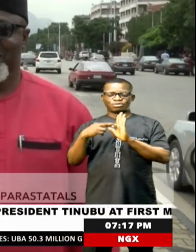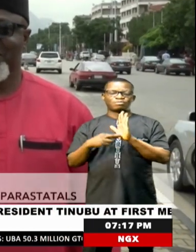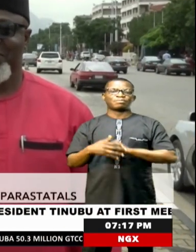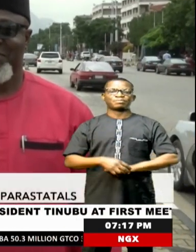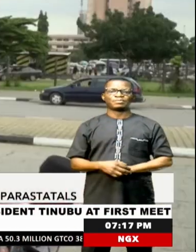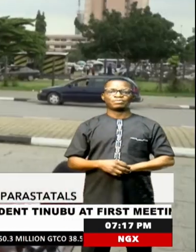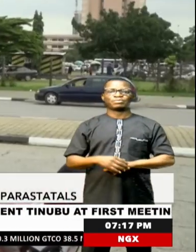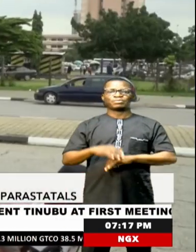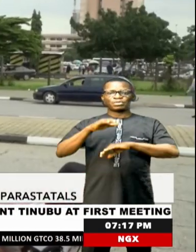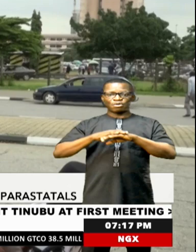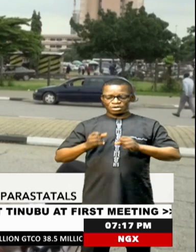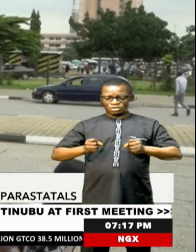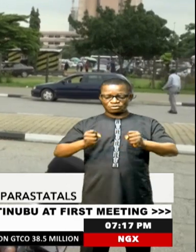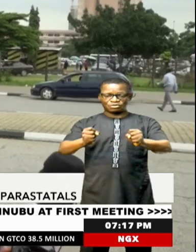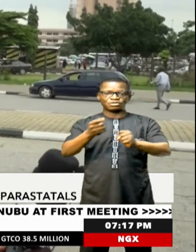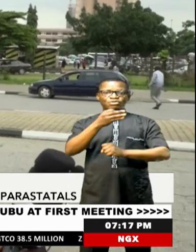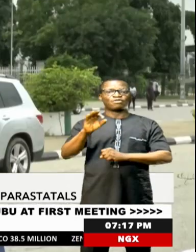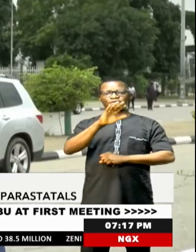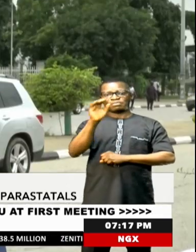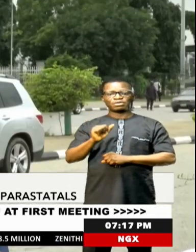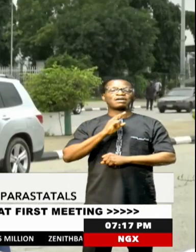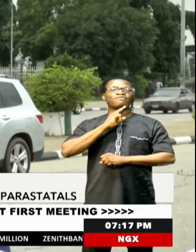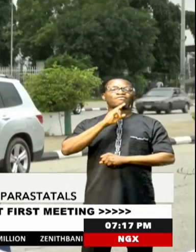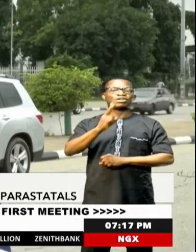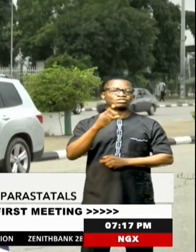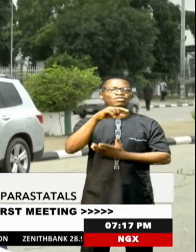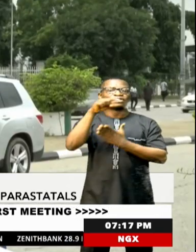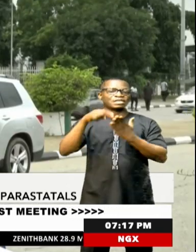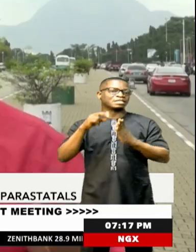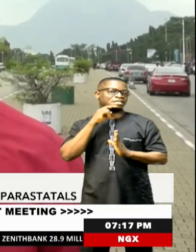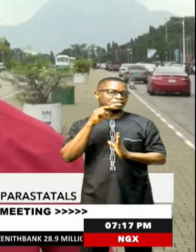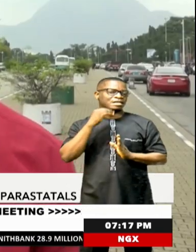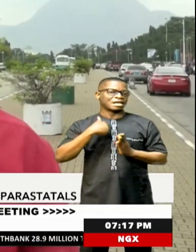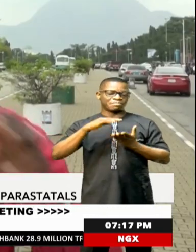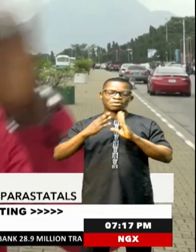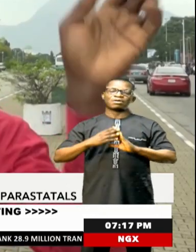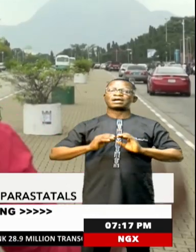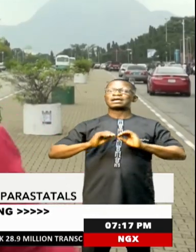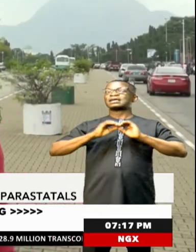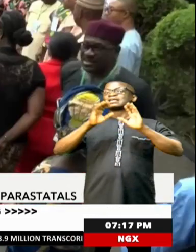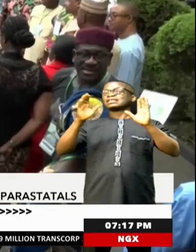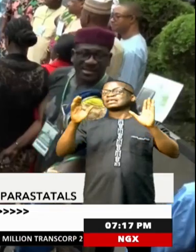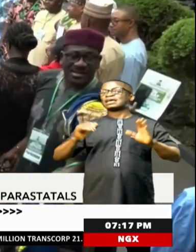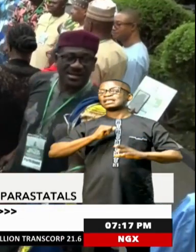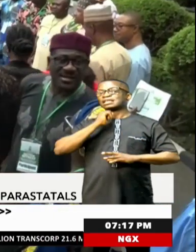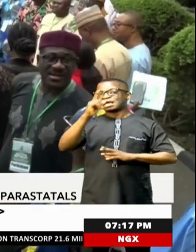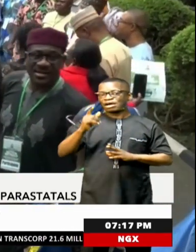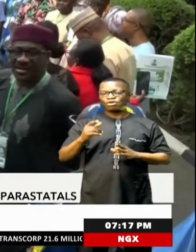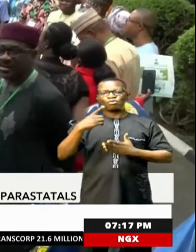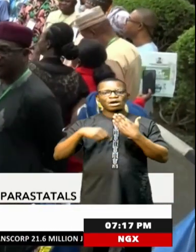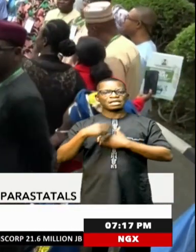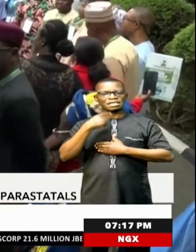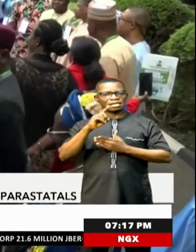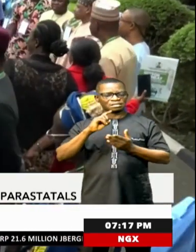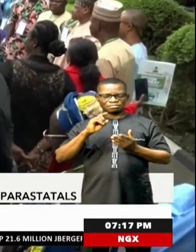On the streets of Abu Uja, the voices of these Nigerians are becoming louder on what they describe as a paradigm